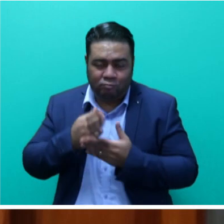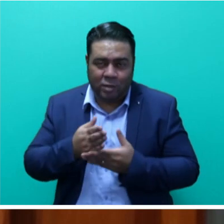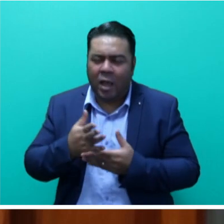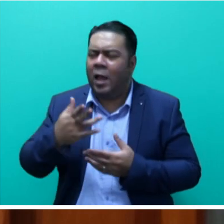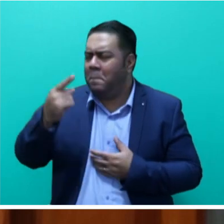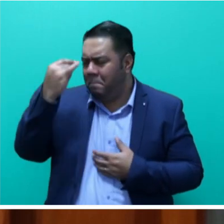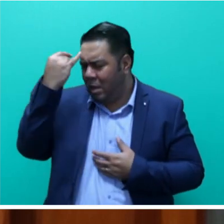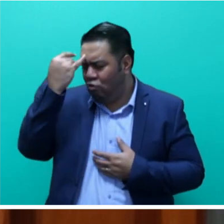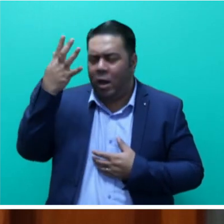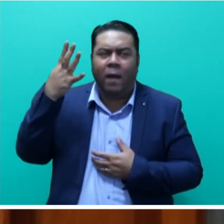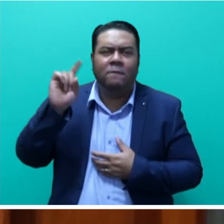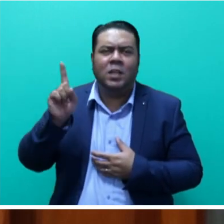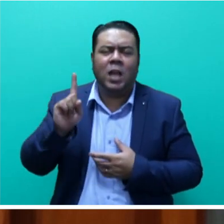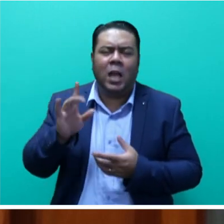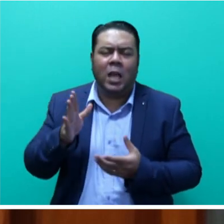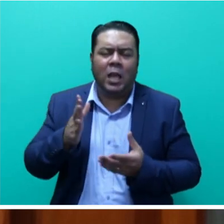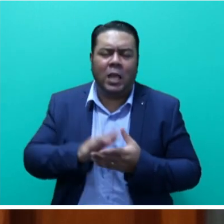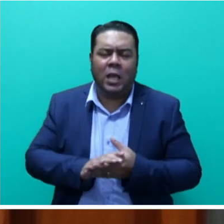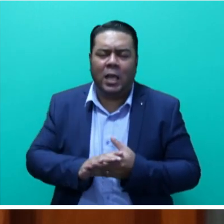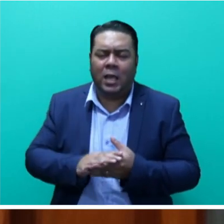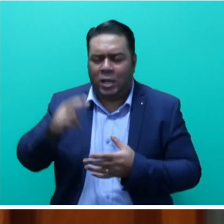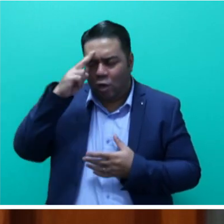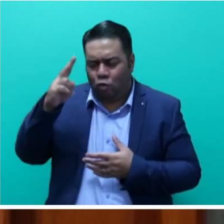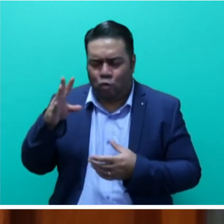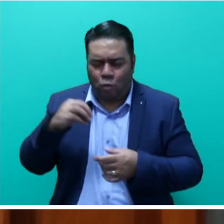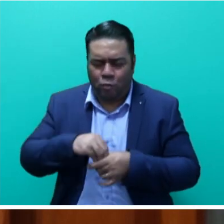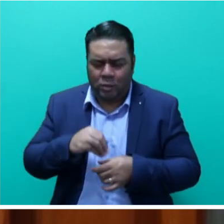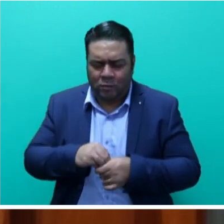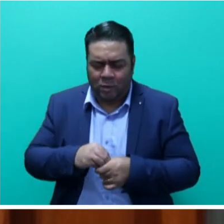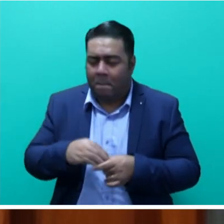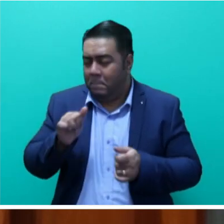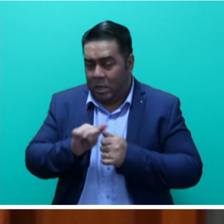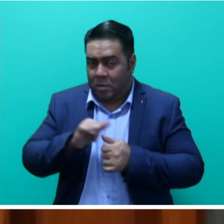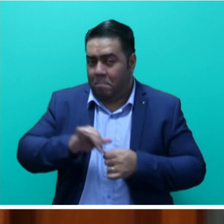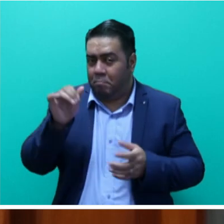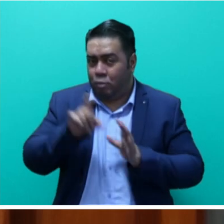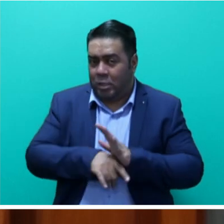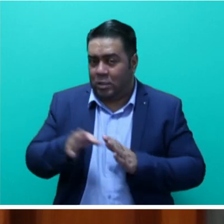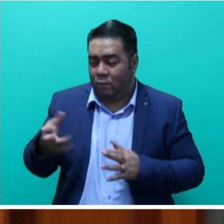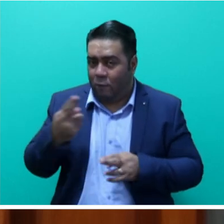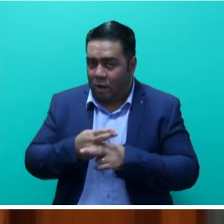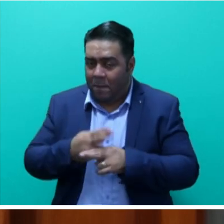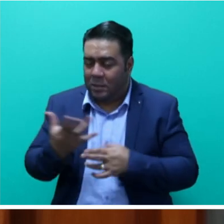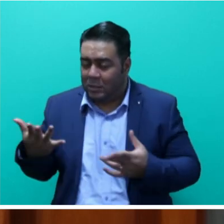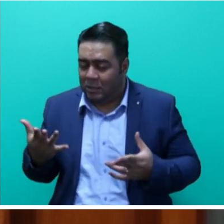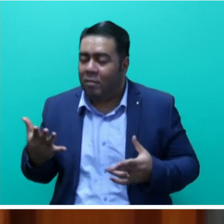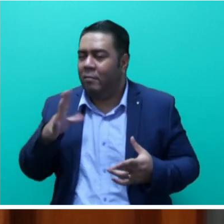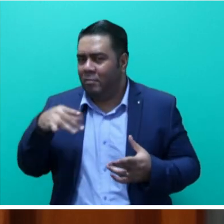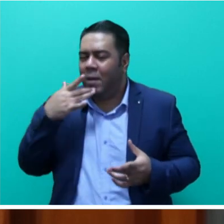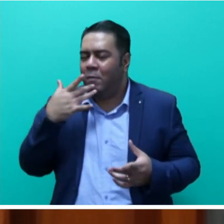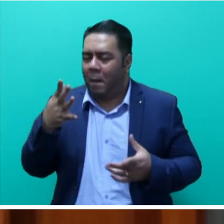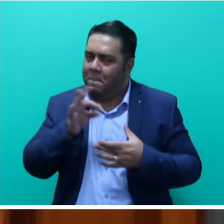a national cooperative for cover. It means better control on the cover, better pricing for farmers, and these are the kind of benefits that